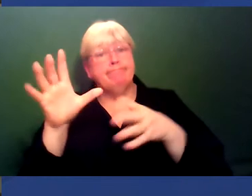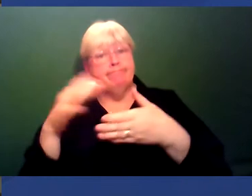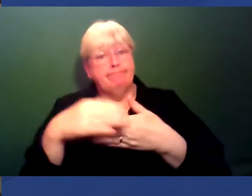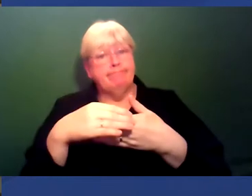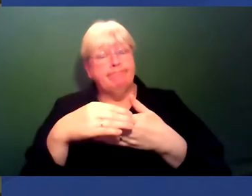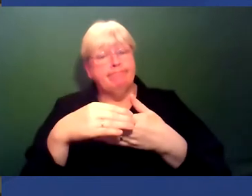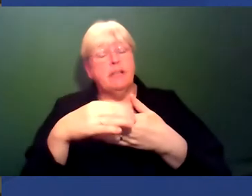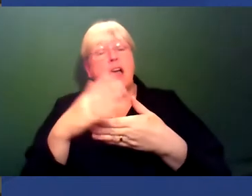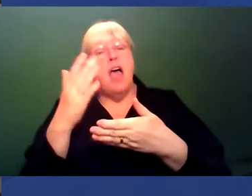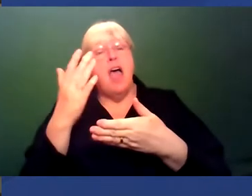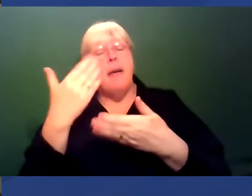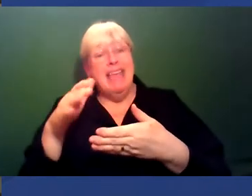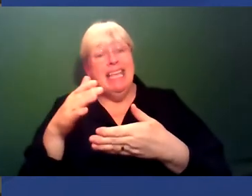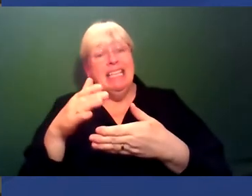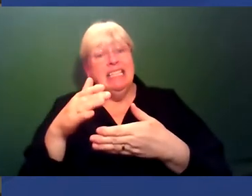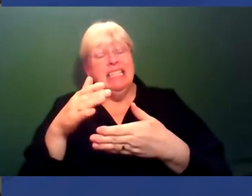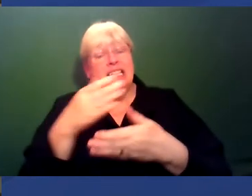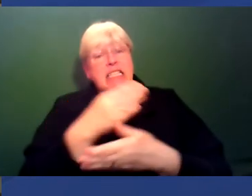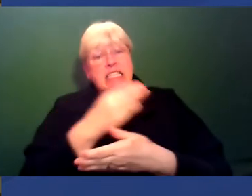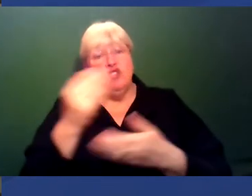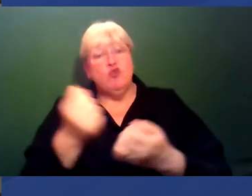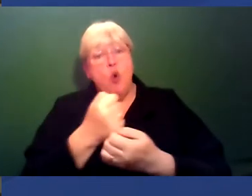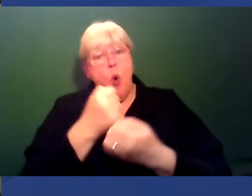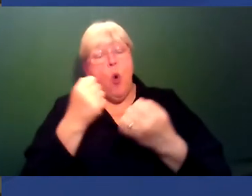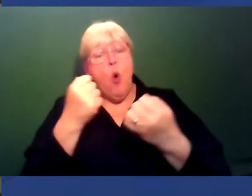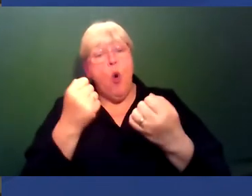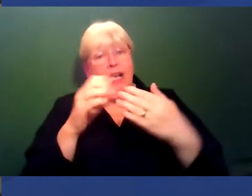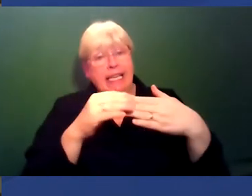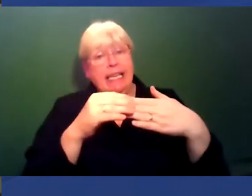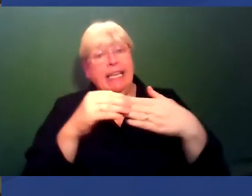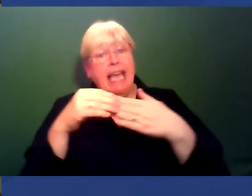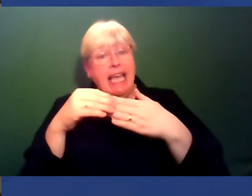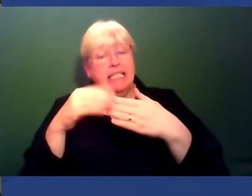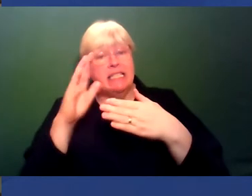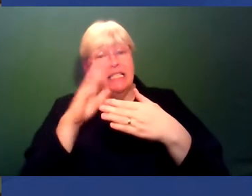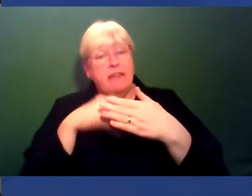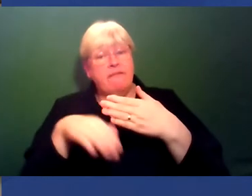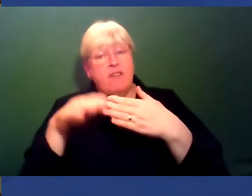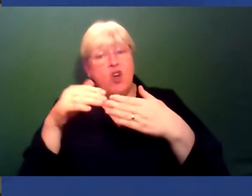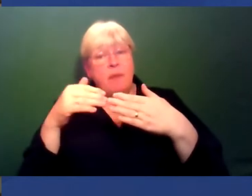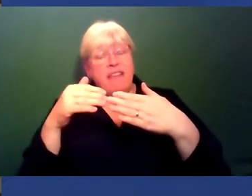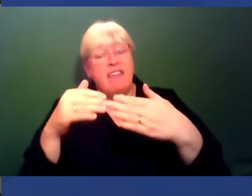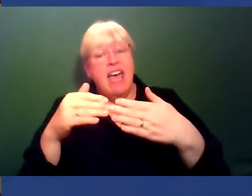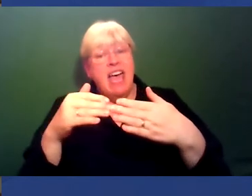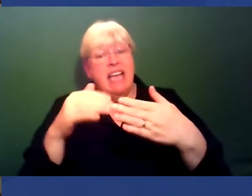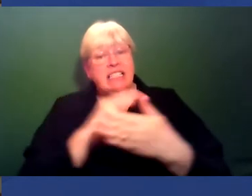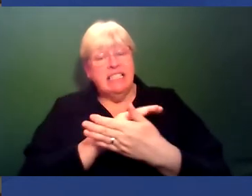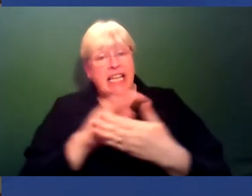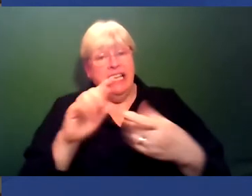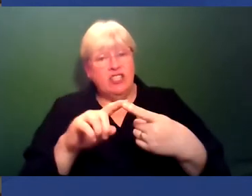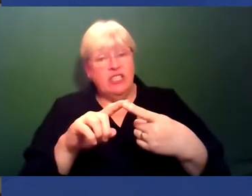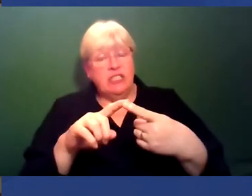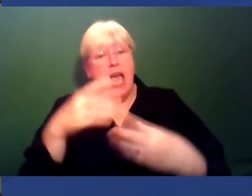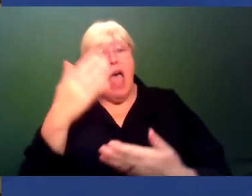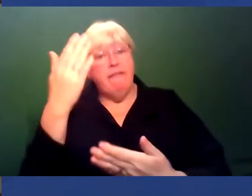quite strong guidance from Advance HE and the document on tackling